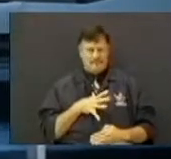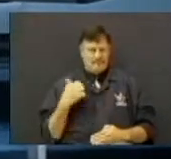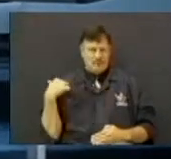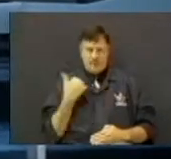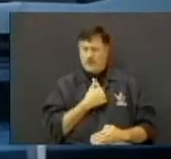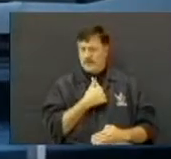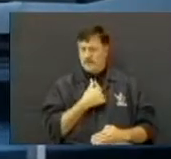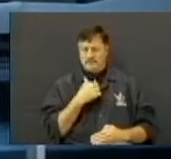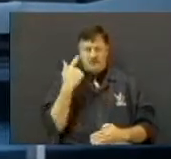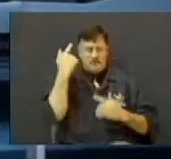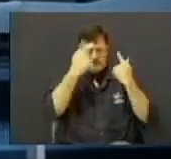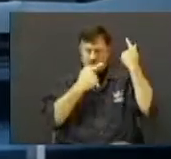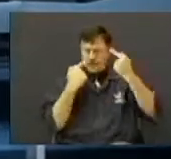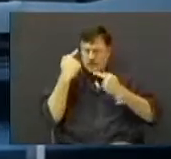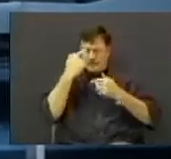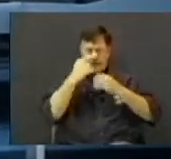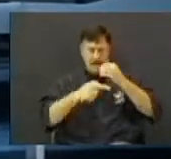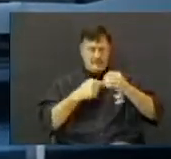up with it.